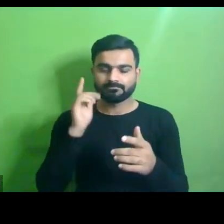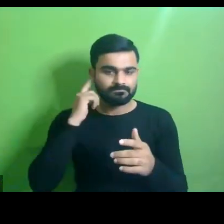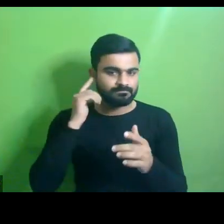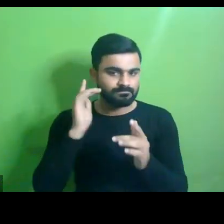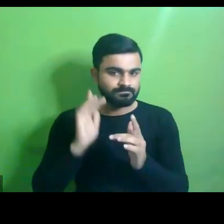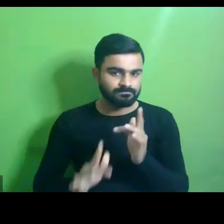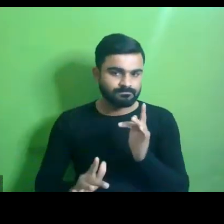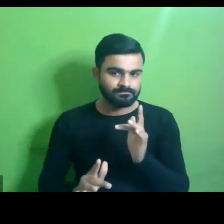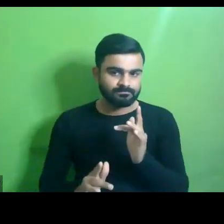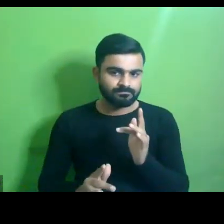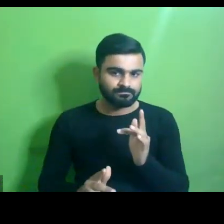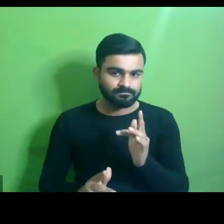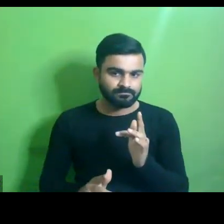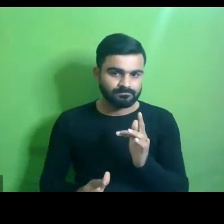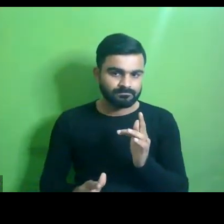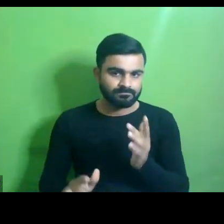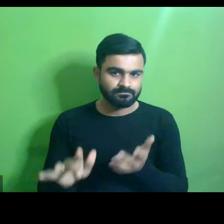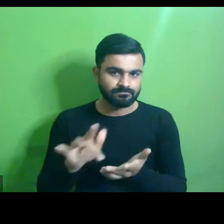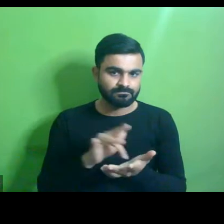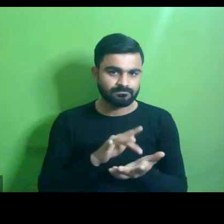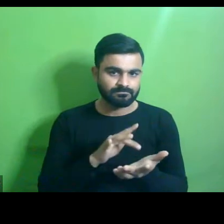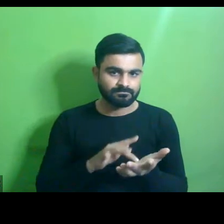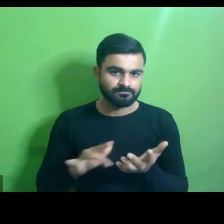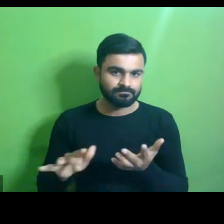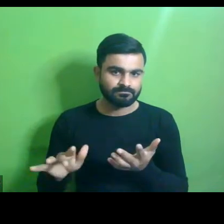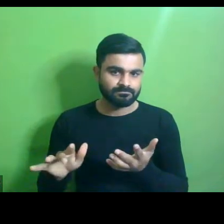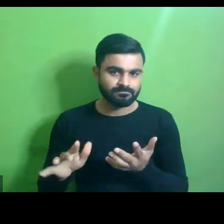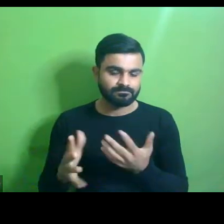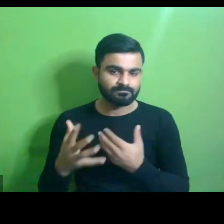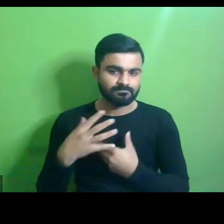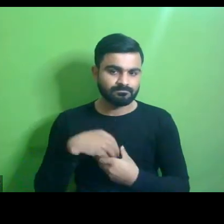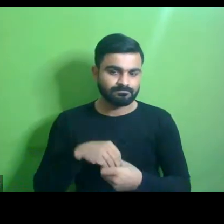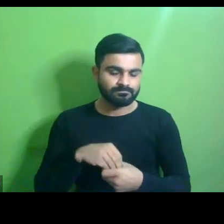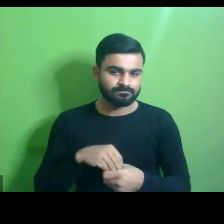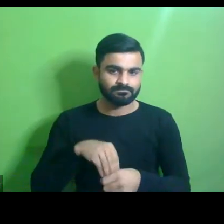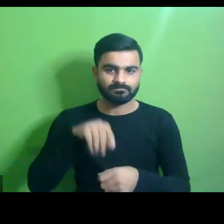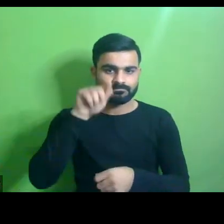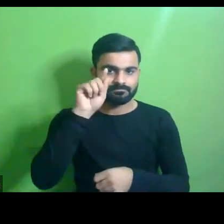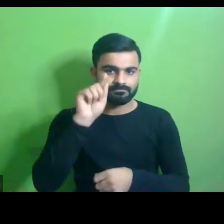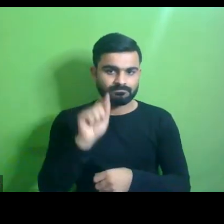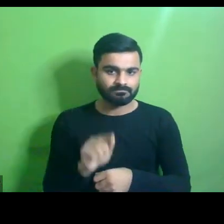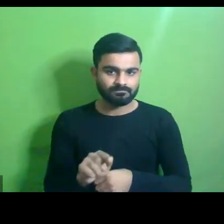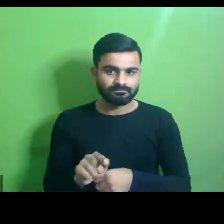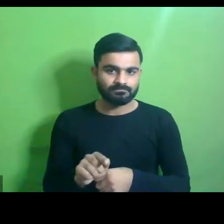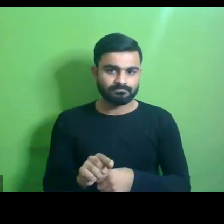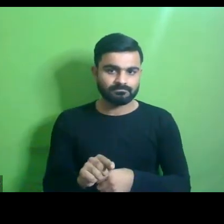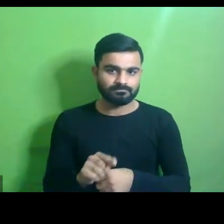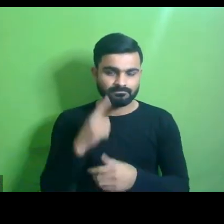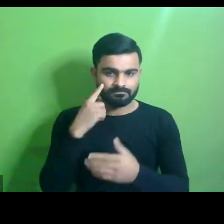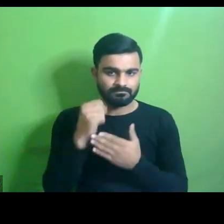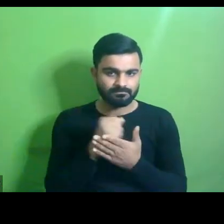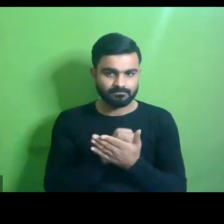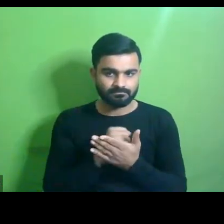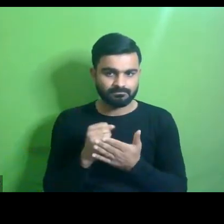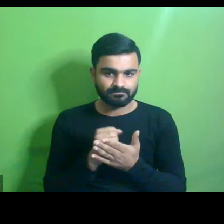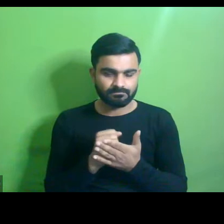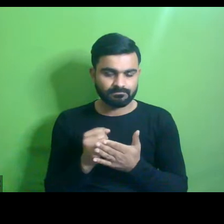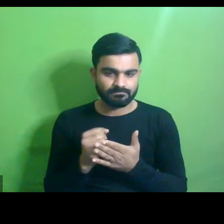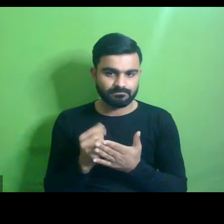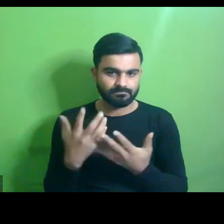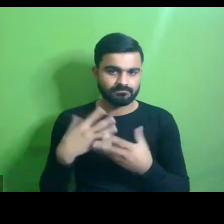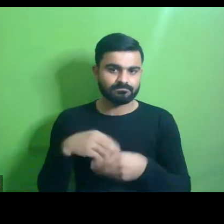within them or adopt design guidelines prioritize inclusive designs